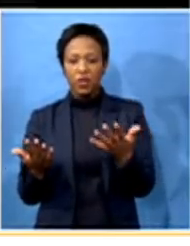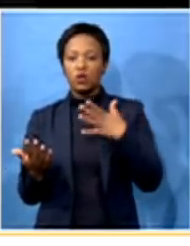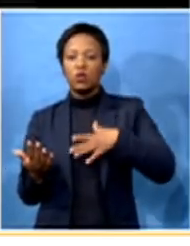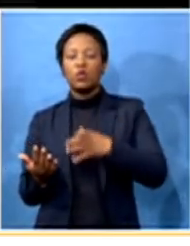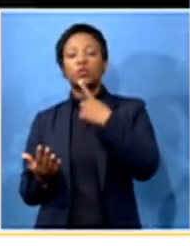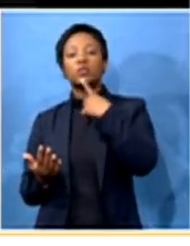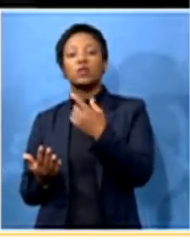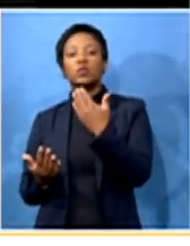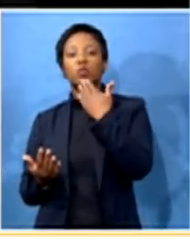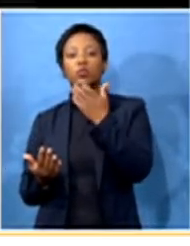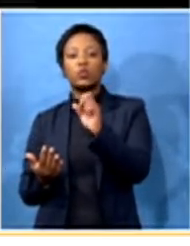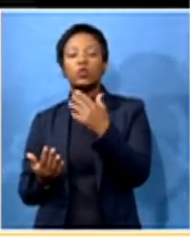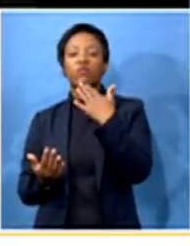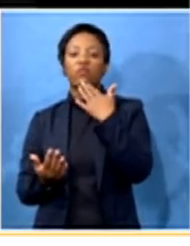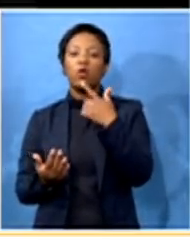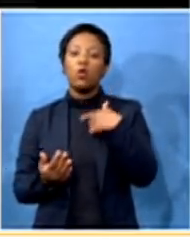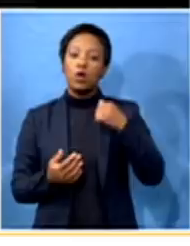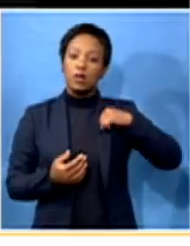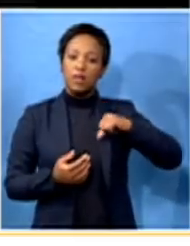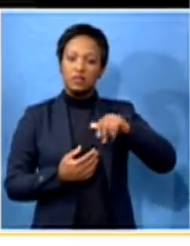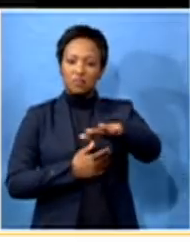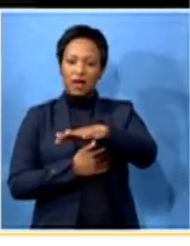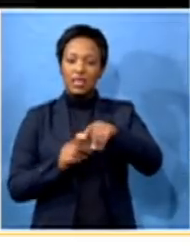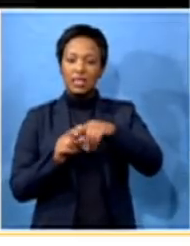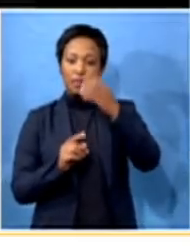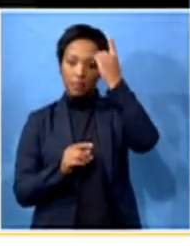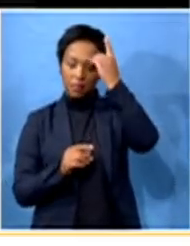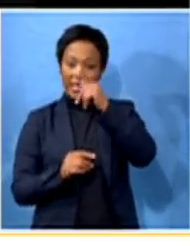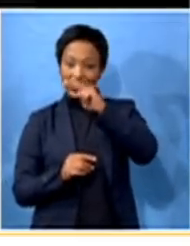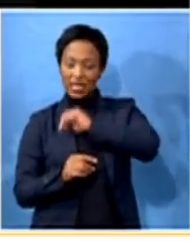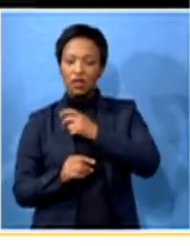to the citizens of the Etteguini metro and KZN by extension?